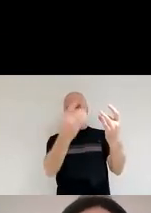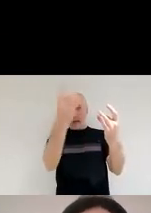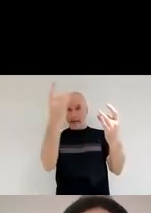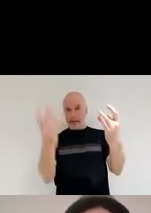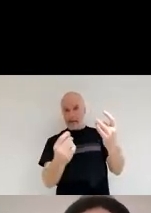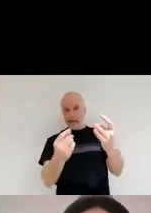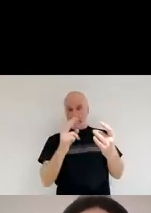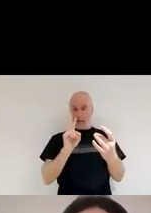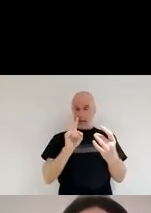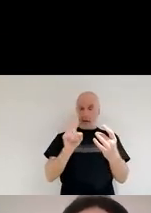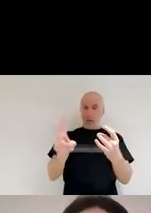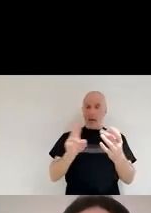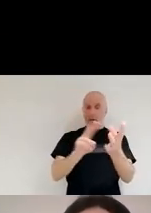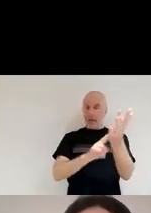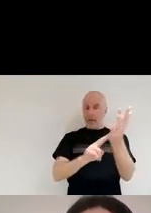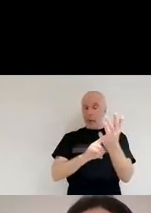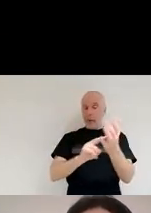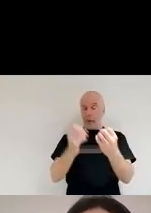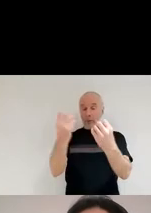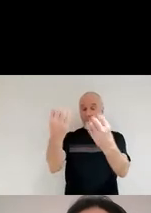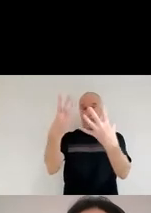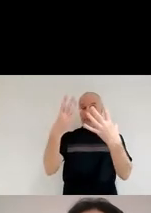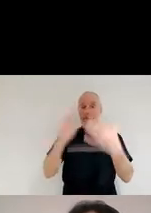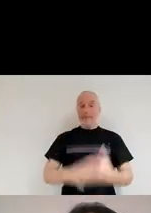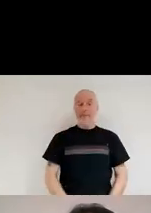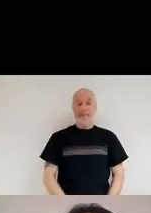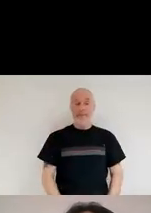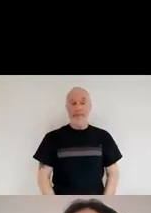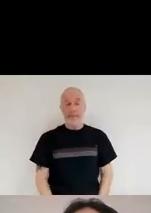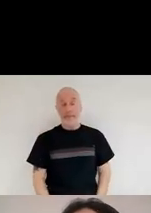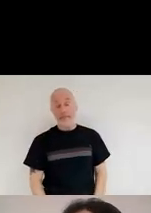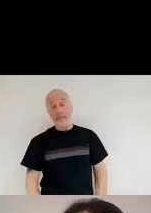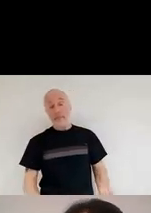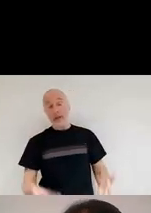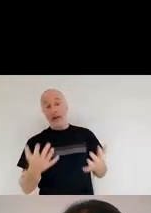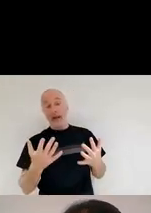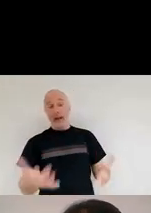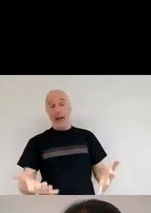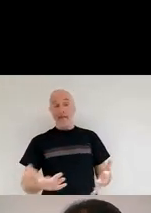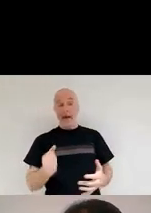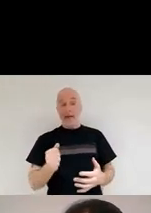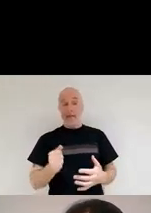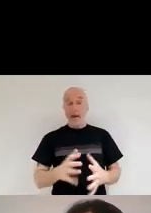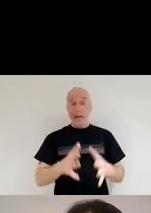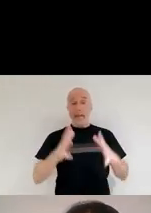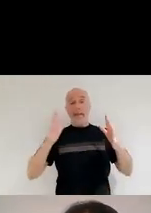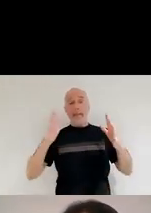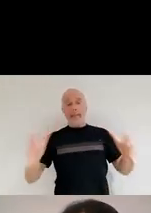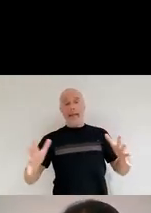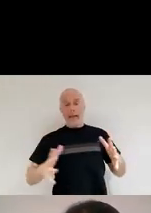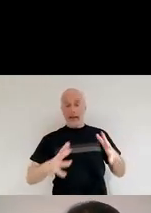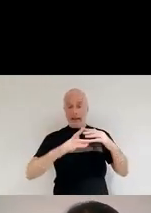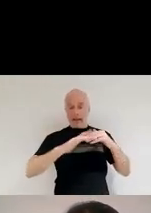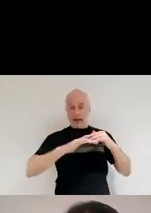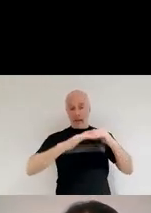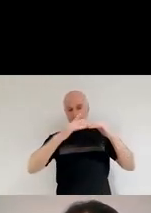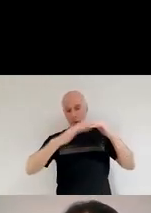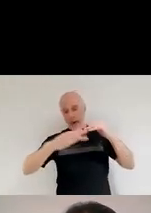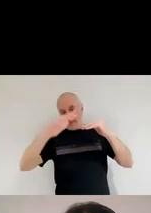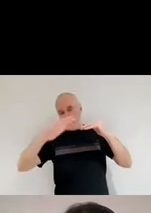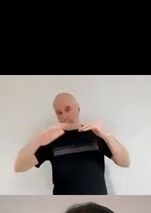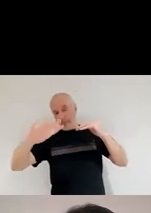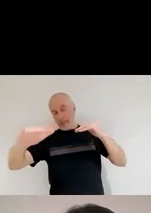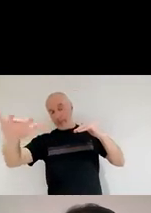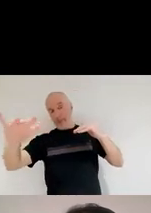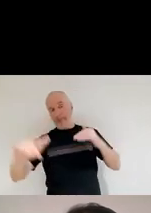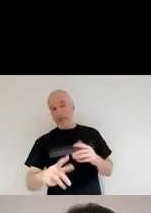what happens to light that has very small wavelengths. What about a light that has really, really big wavelengths? In that case, what happens